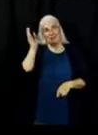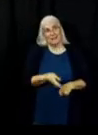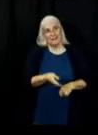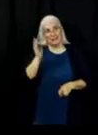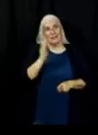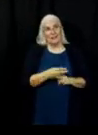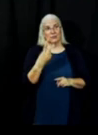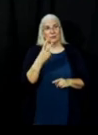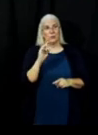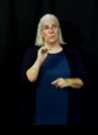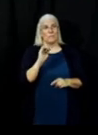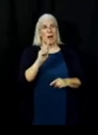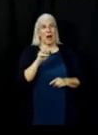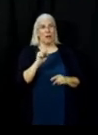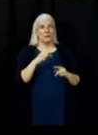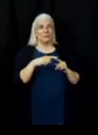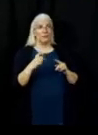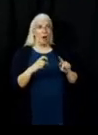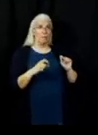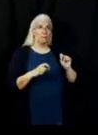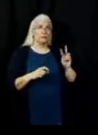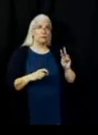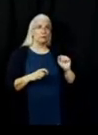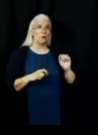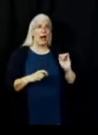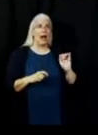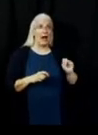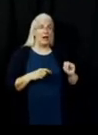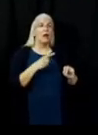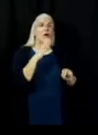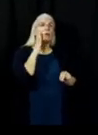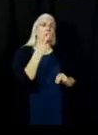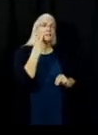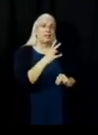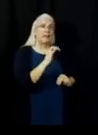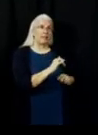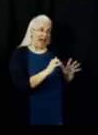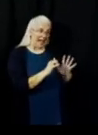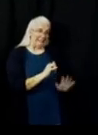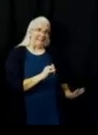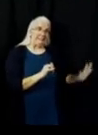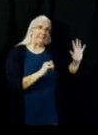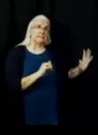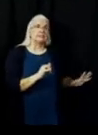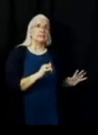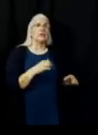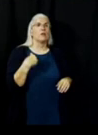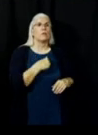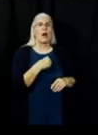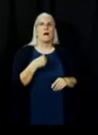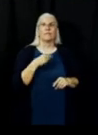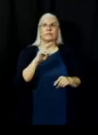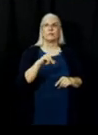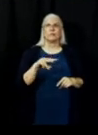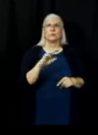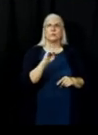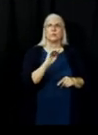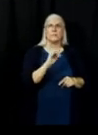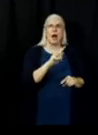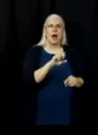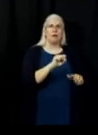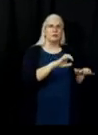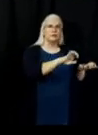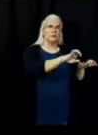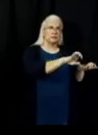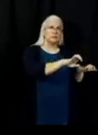Twain. So Rush Creek Road, you'll see this fire perimeter's edge here. It's about 22 miles on the direct edge, all the way from Rush